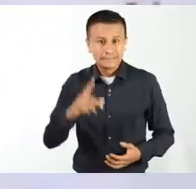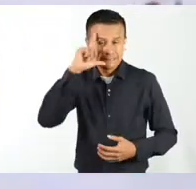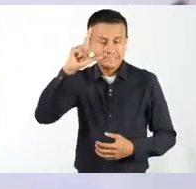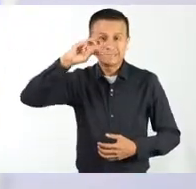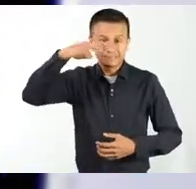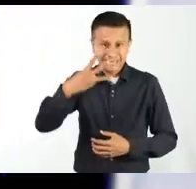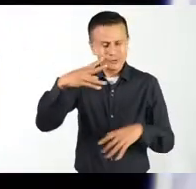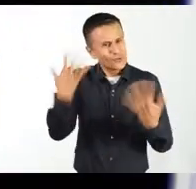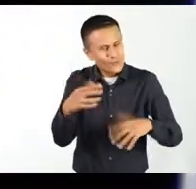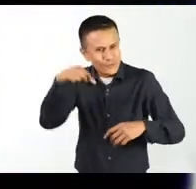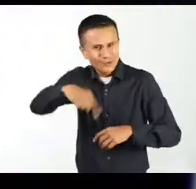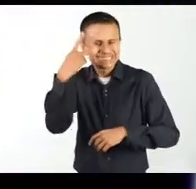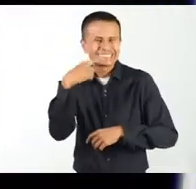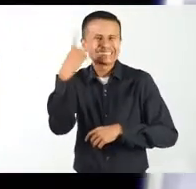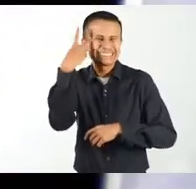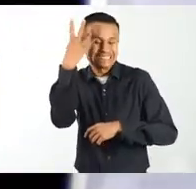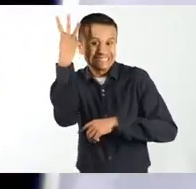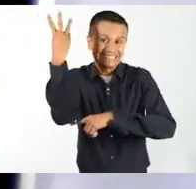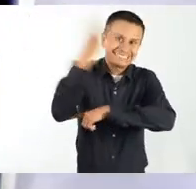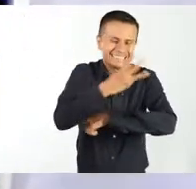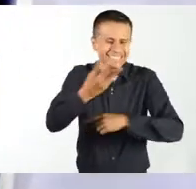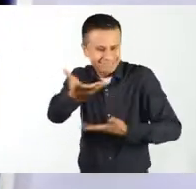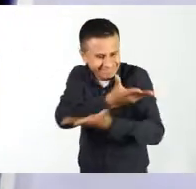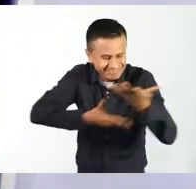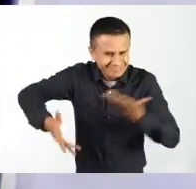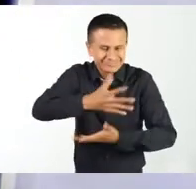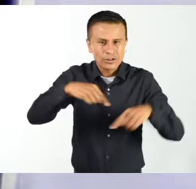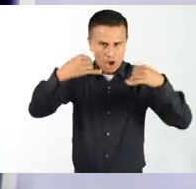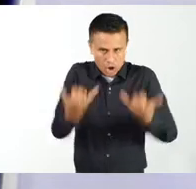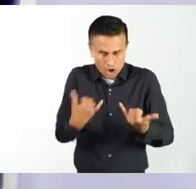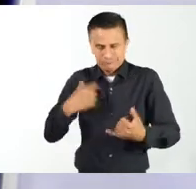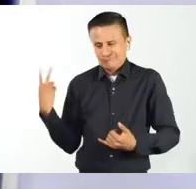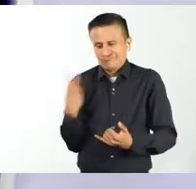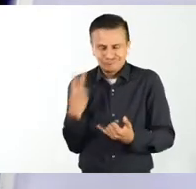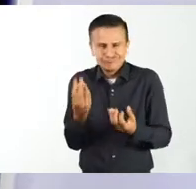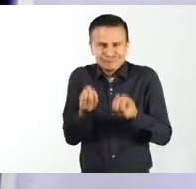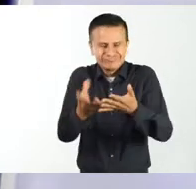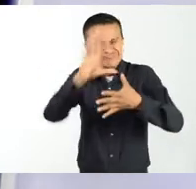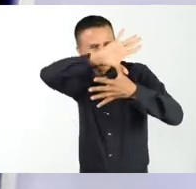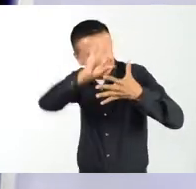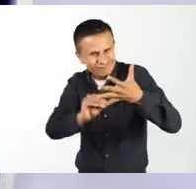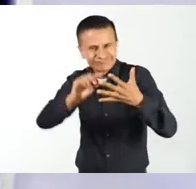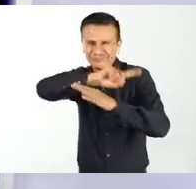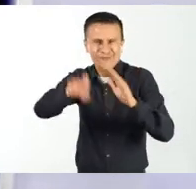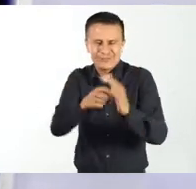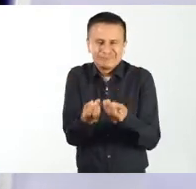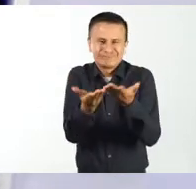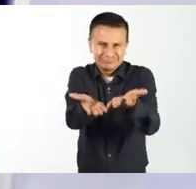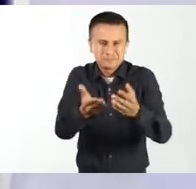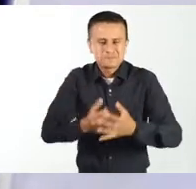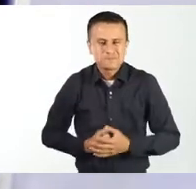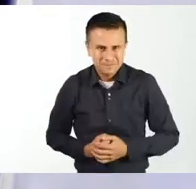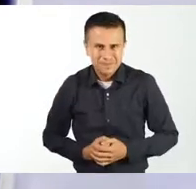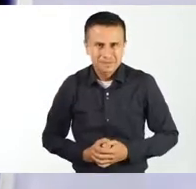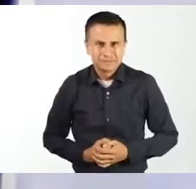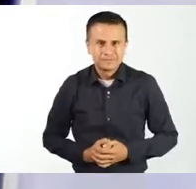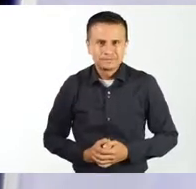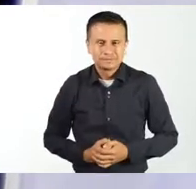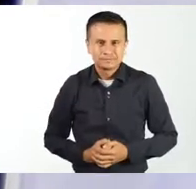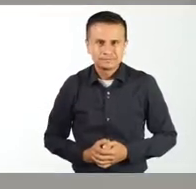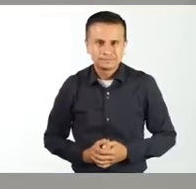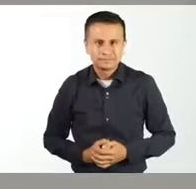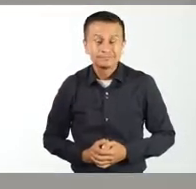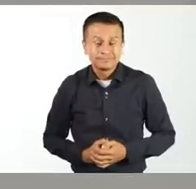Day three, we've had a wonderful three days together and it's the last day for us, Julie and I, to present the